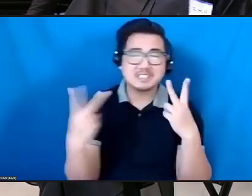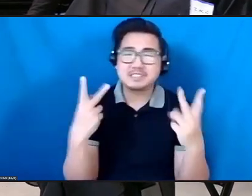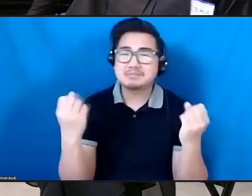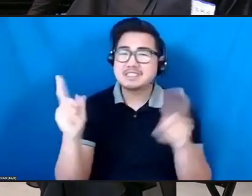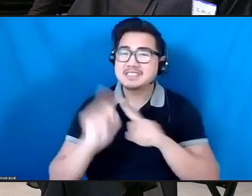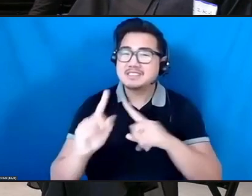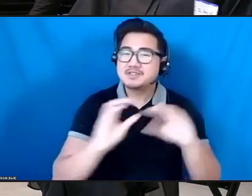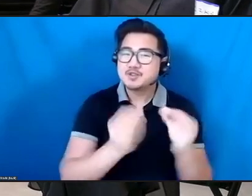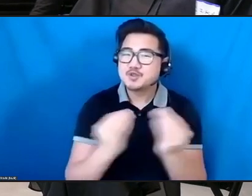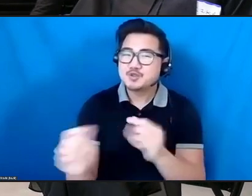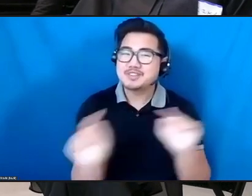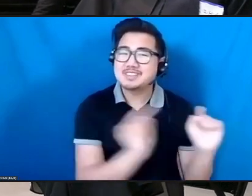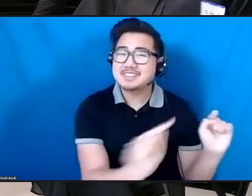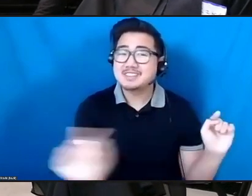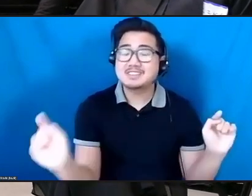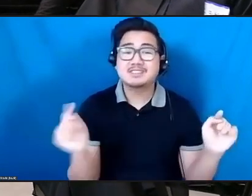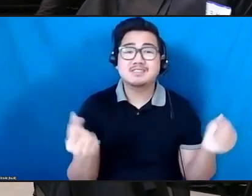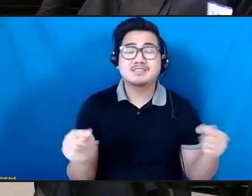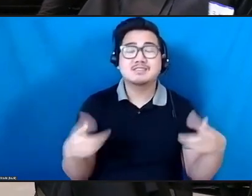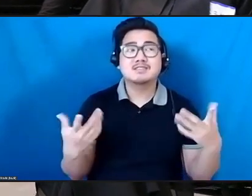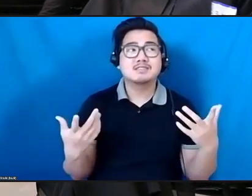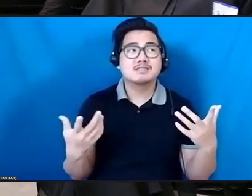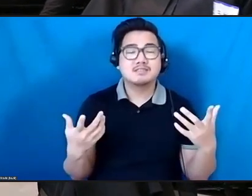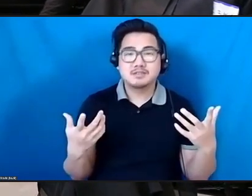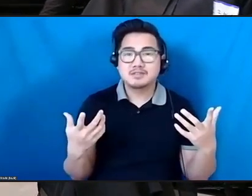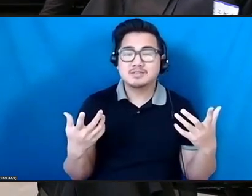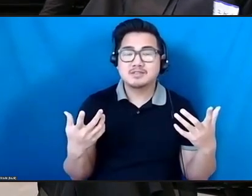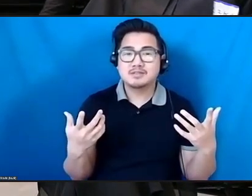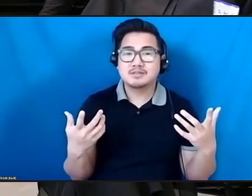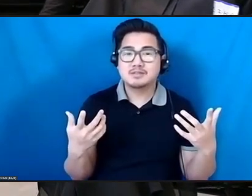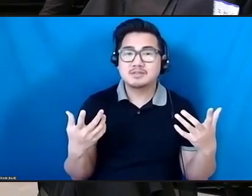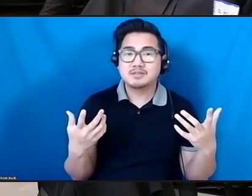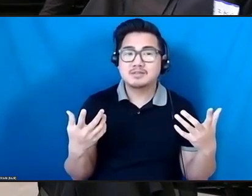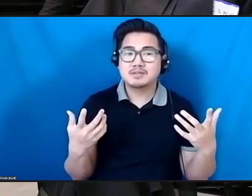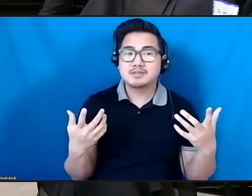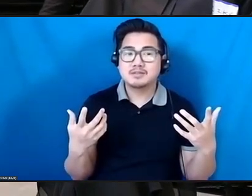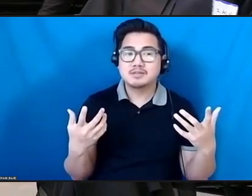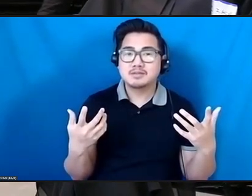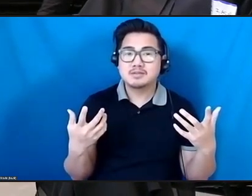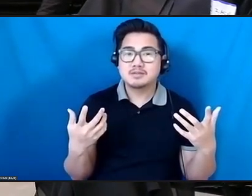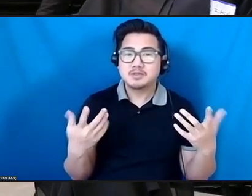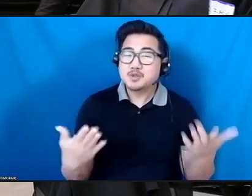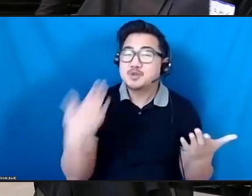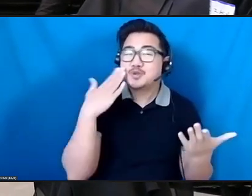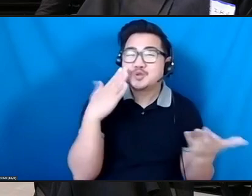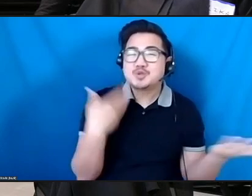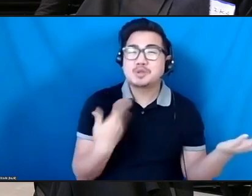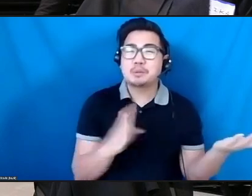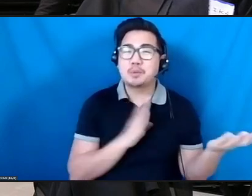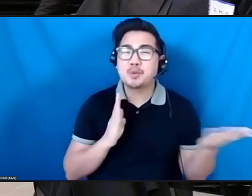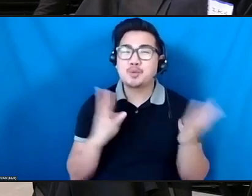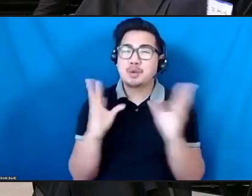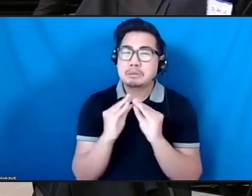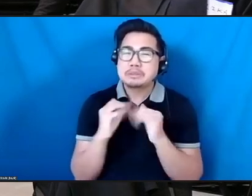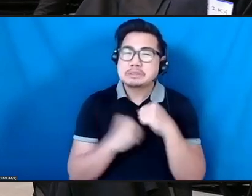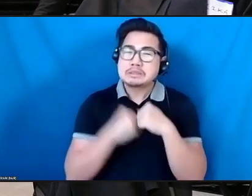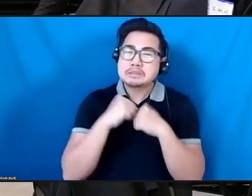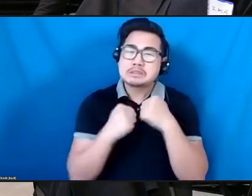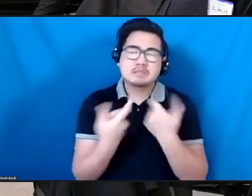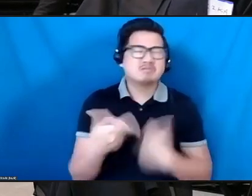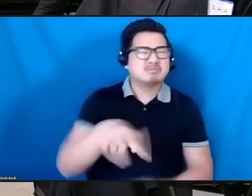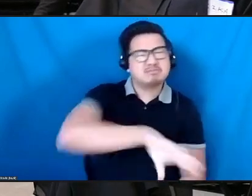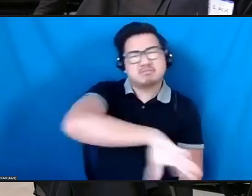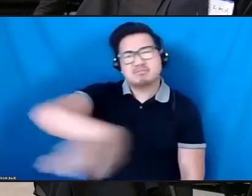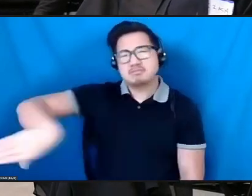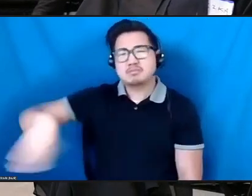bypassed the rigorous board meeting structure and really called for refugees